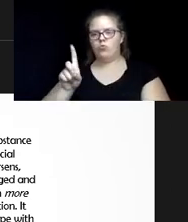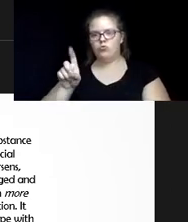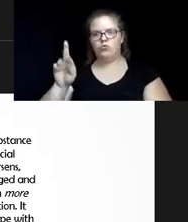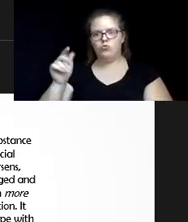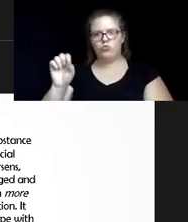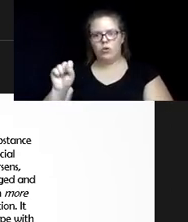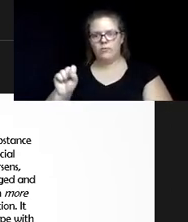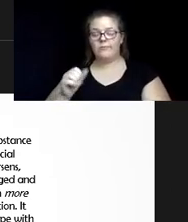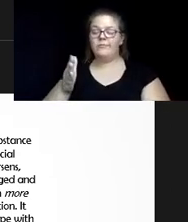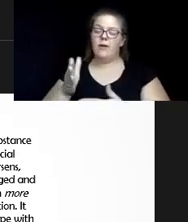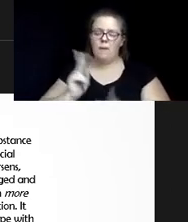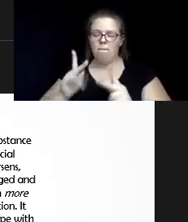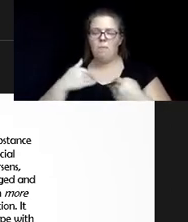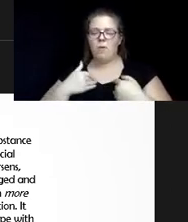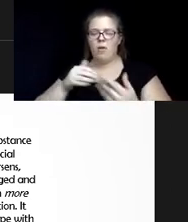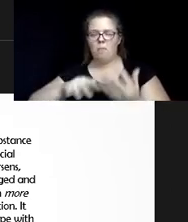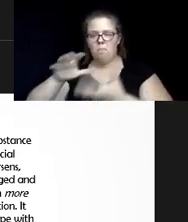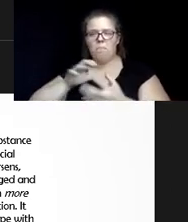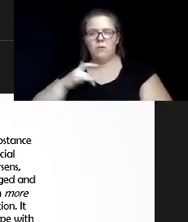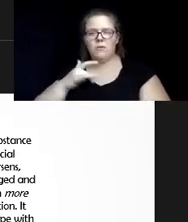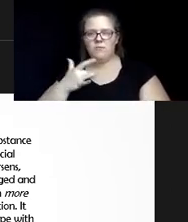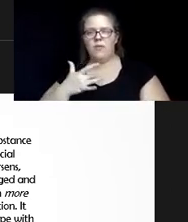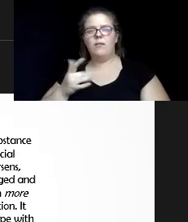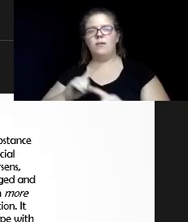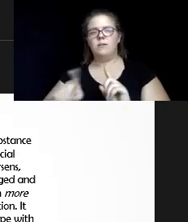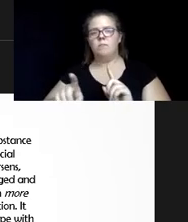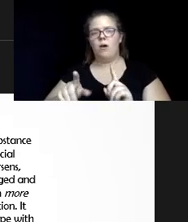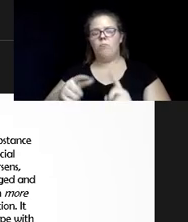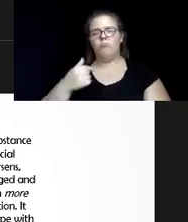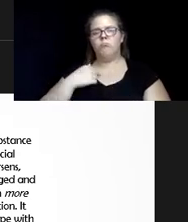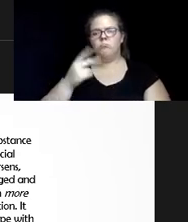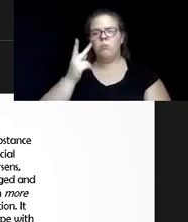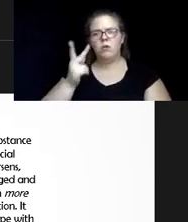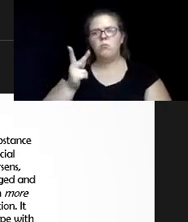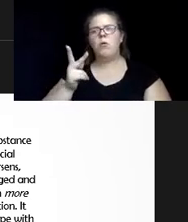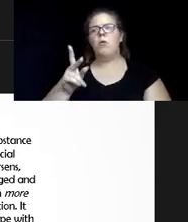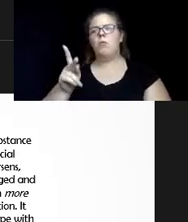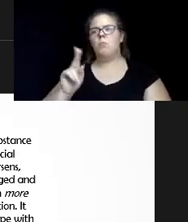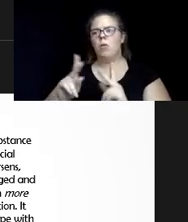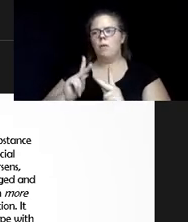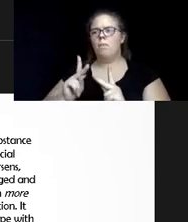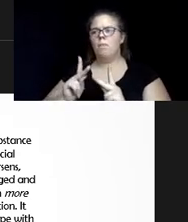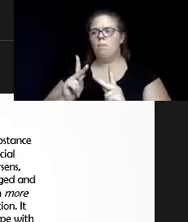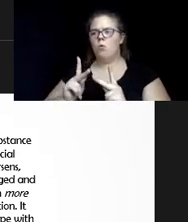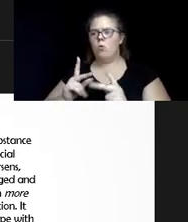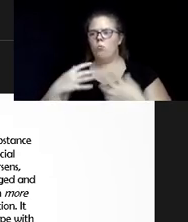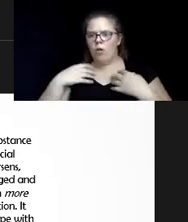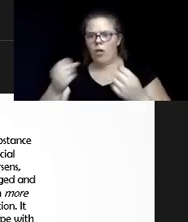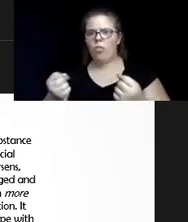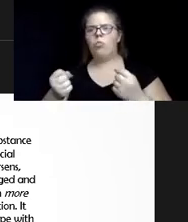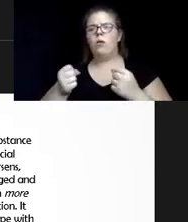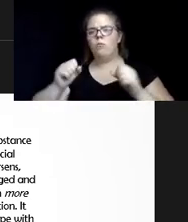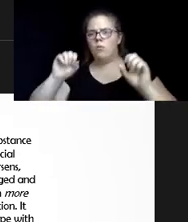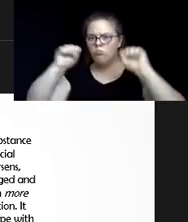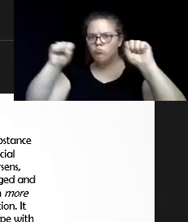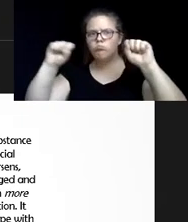feelings about it. According to the literature that I saw, these people were much healthier. They worked out more. They did more exercise.